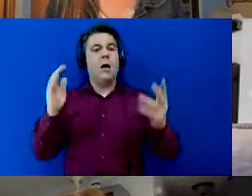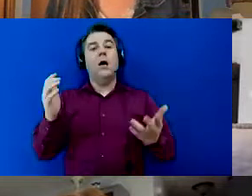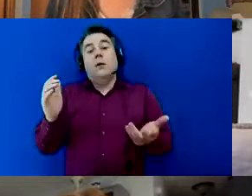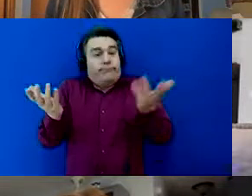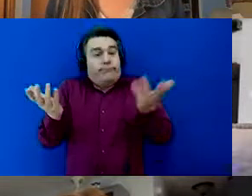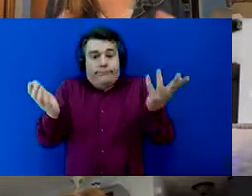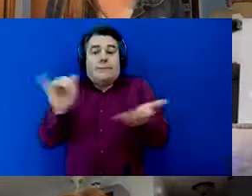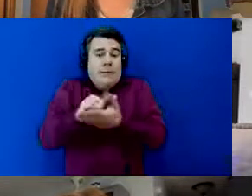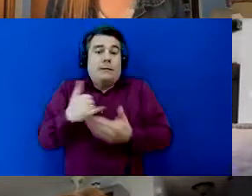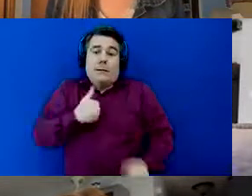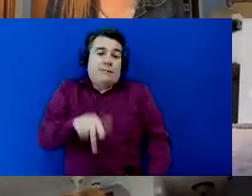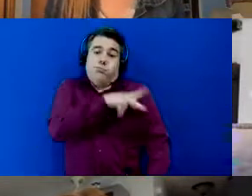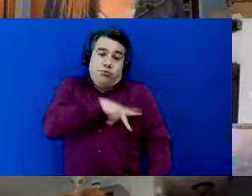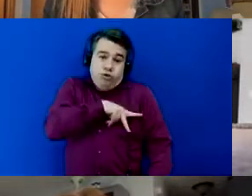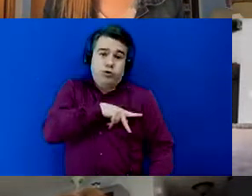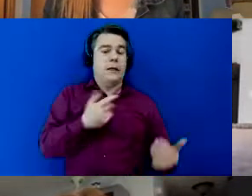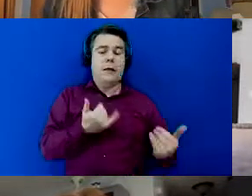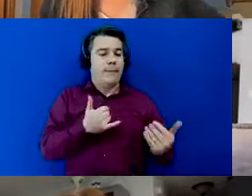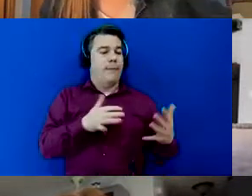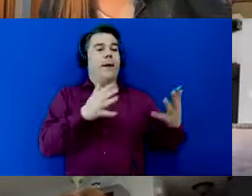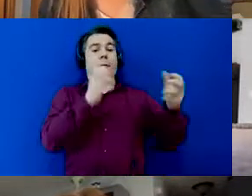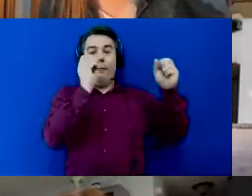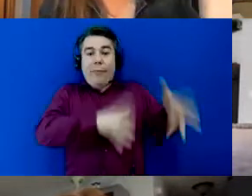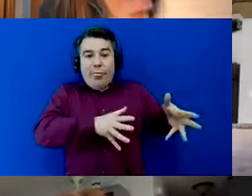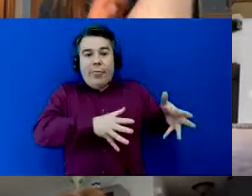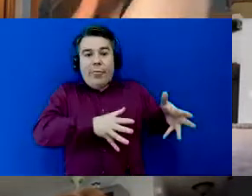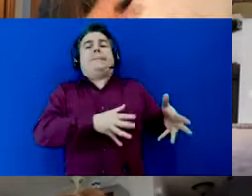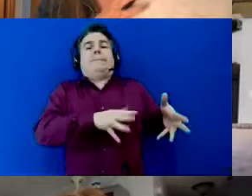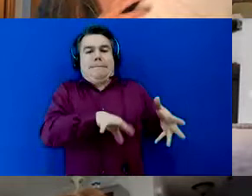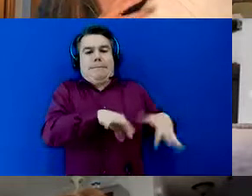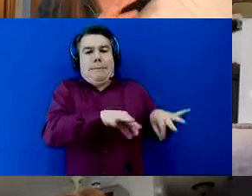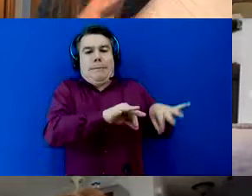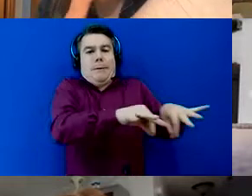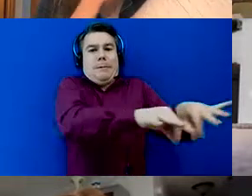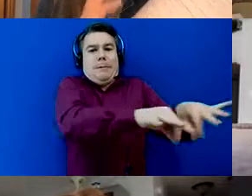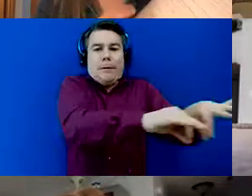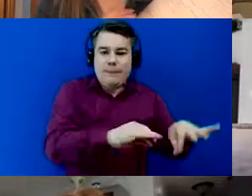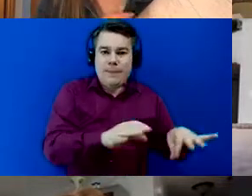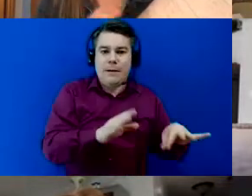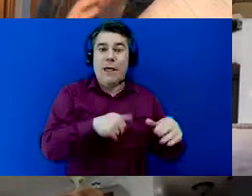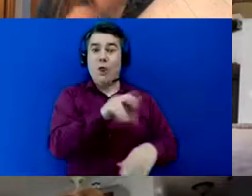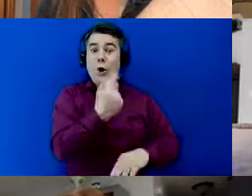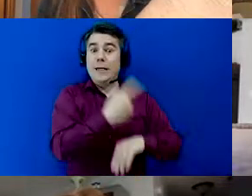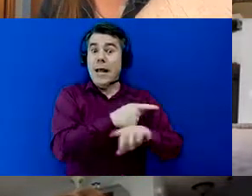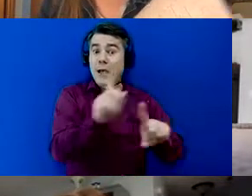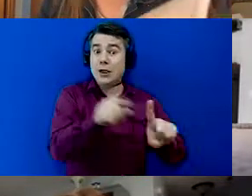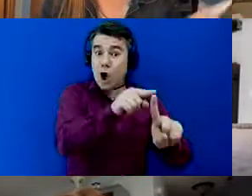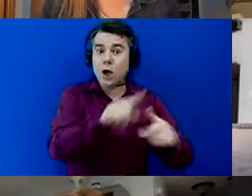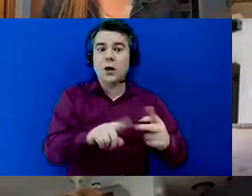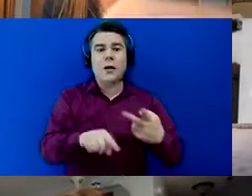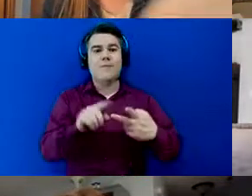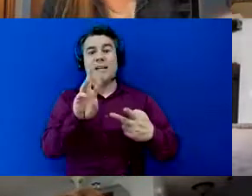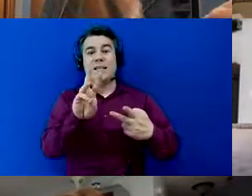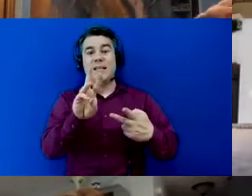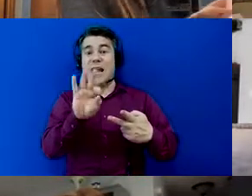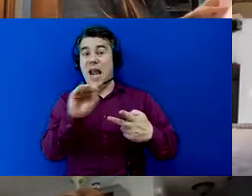doing personally is picking those pieces up okay what's my 30 day target what's my 60 day target and my 90 day target